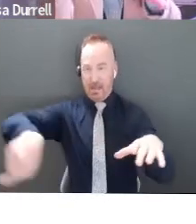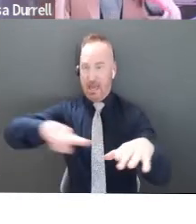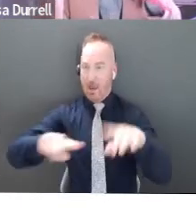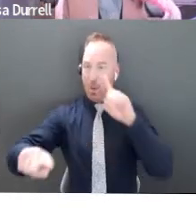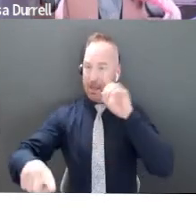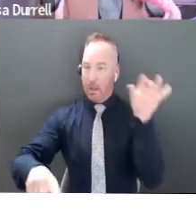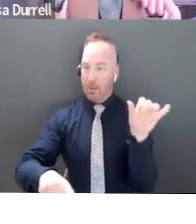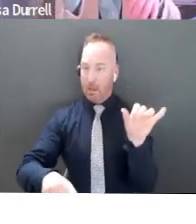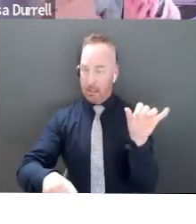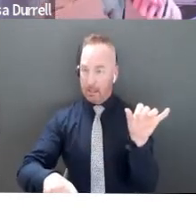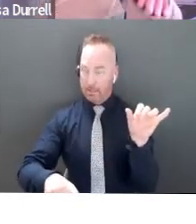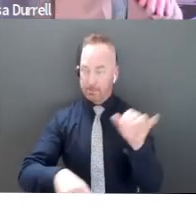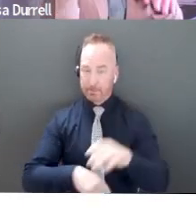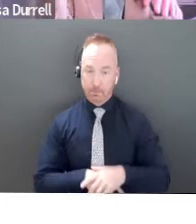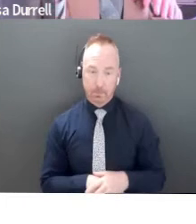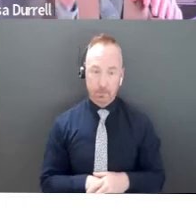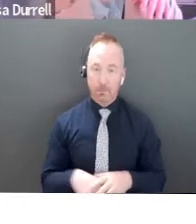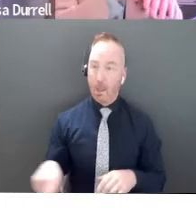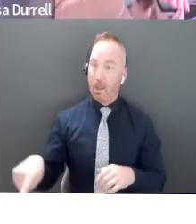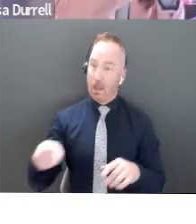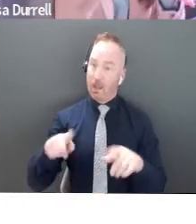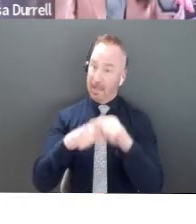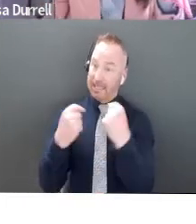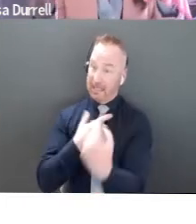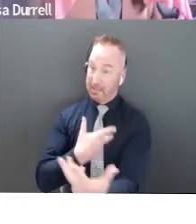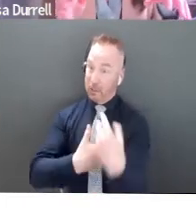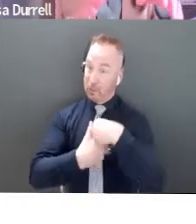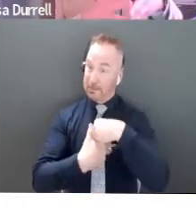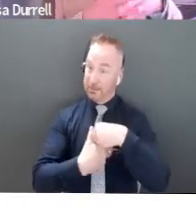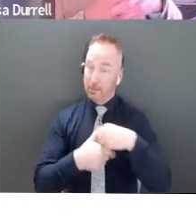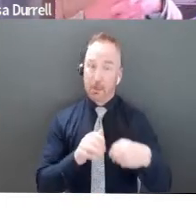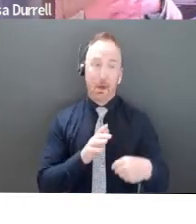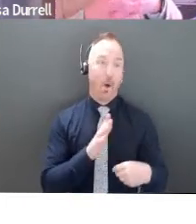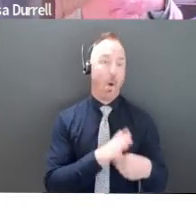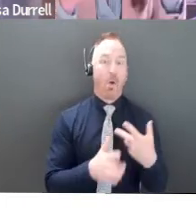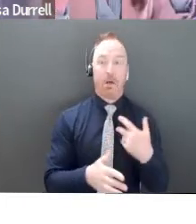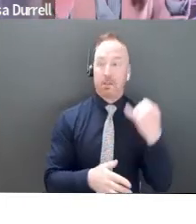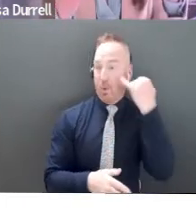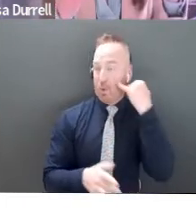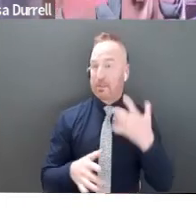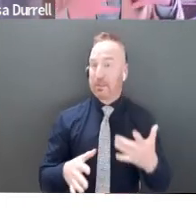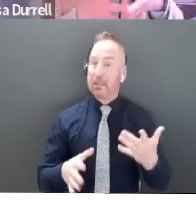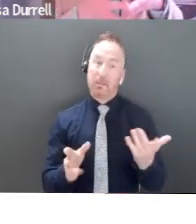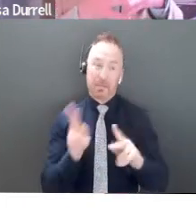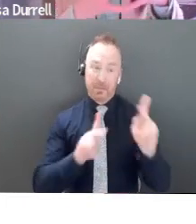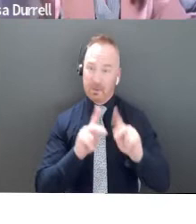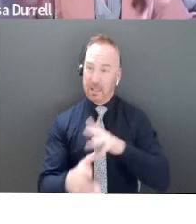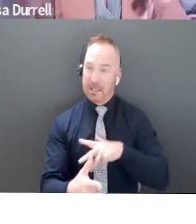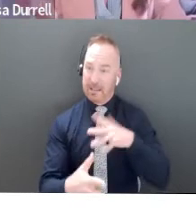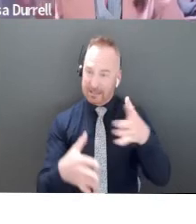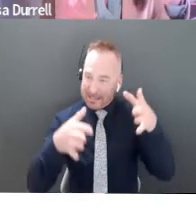Do they have, you know, are they being inclusive? Do they have a lot of decision makers at the table that have different perspectives?